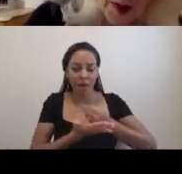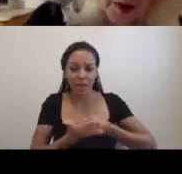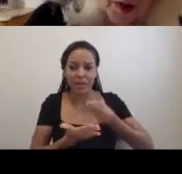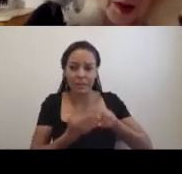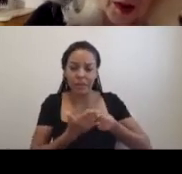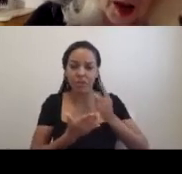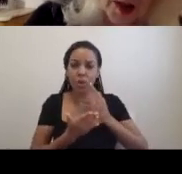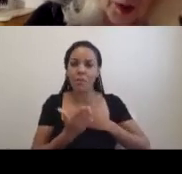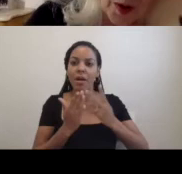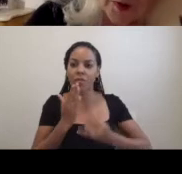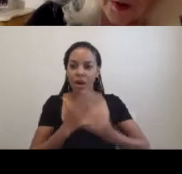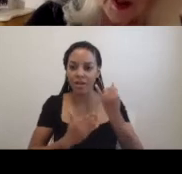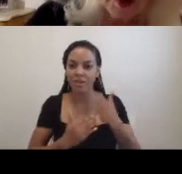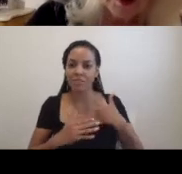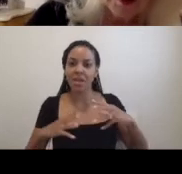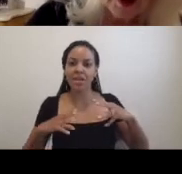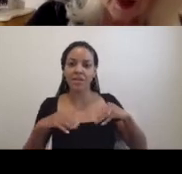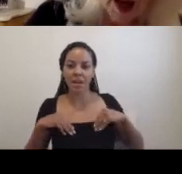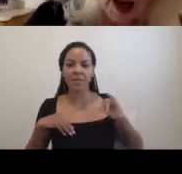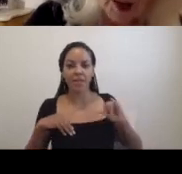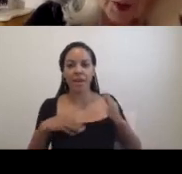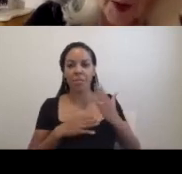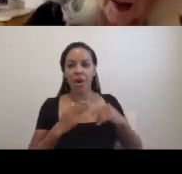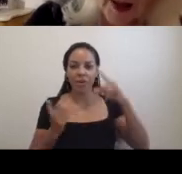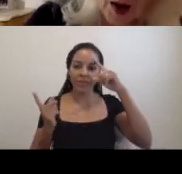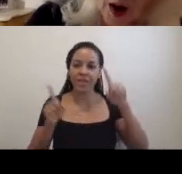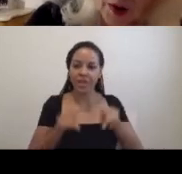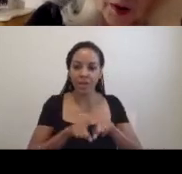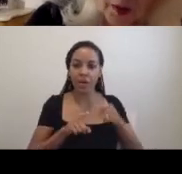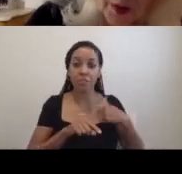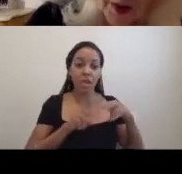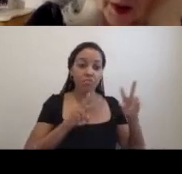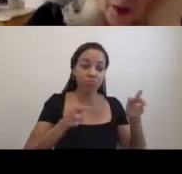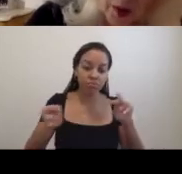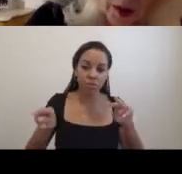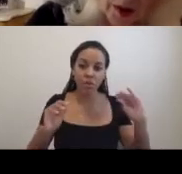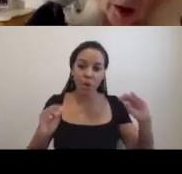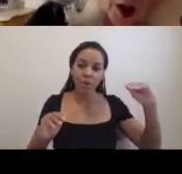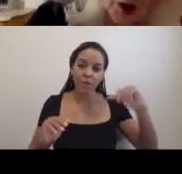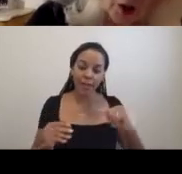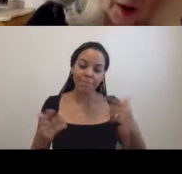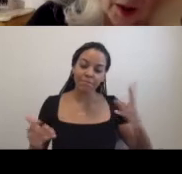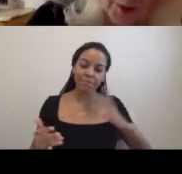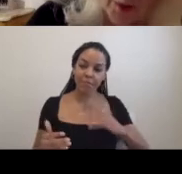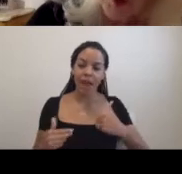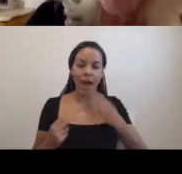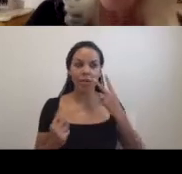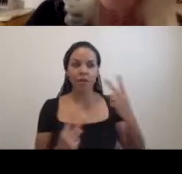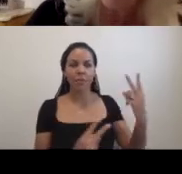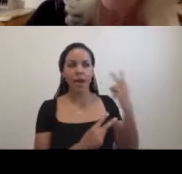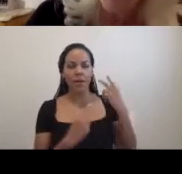accepted this as part of the deal. I look back at how utterly willing I was to accept